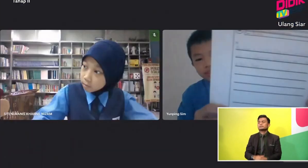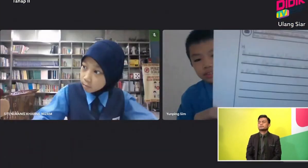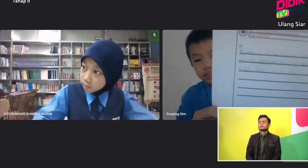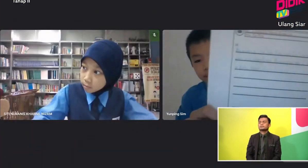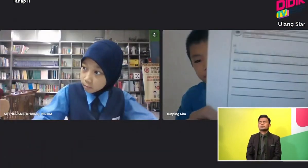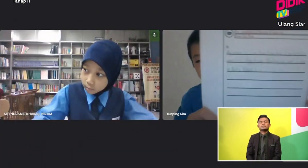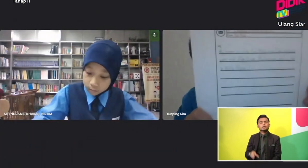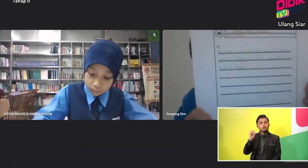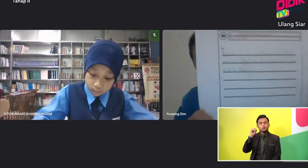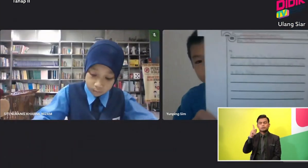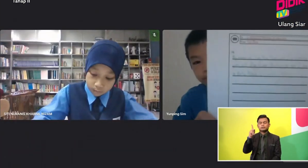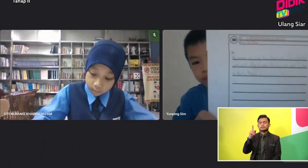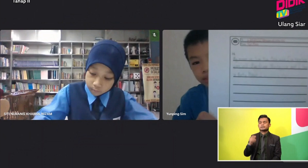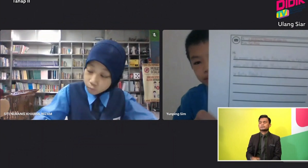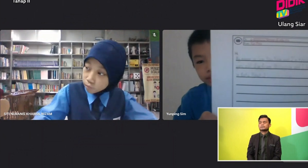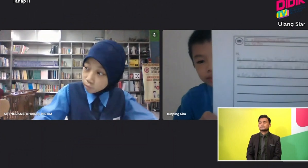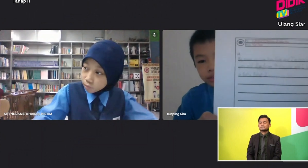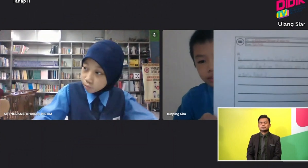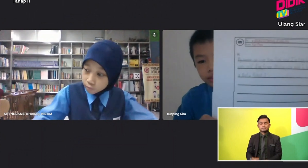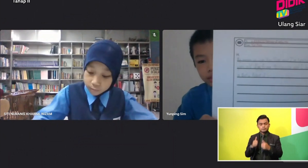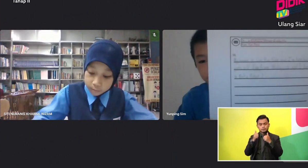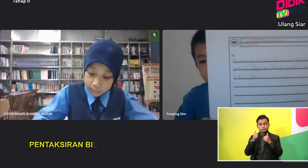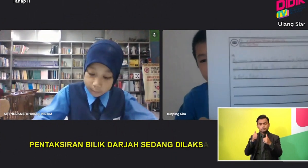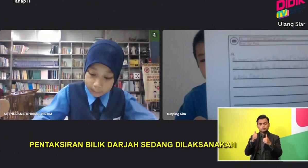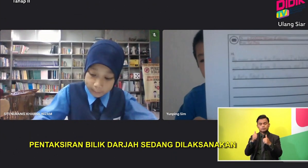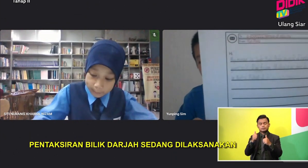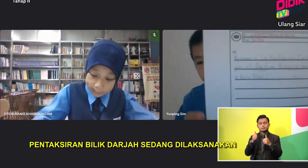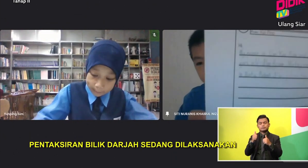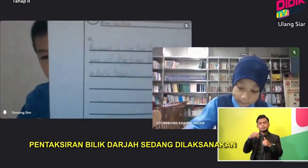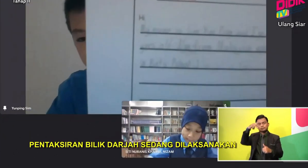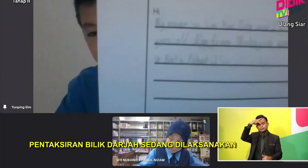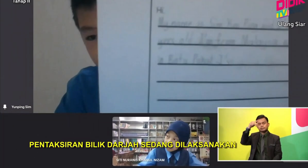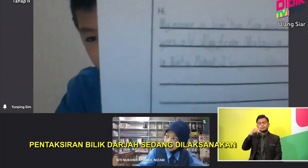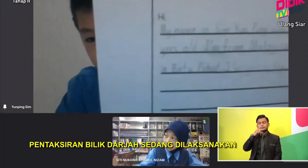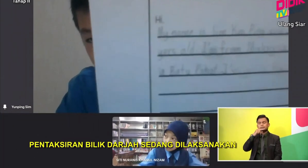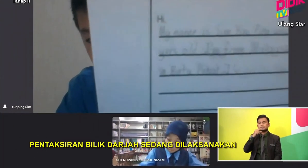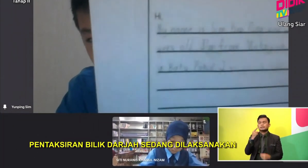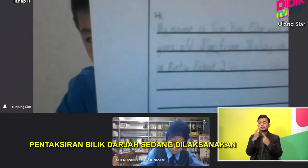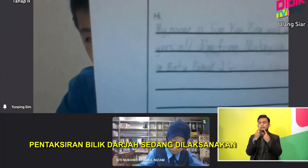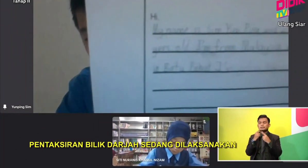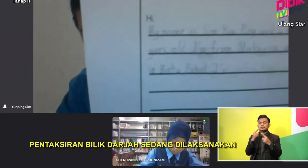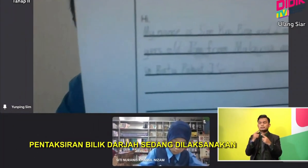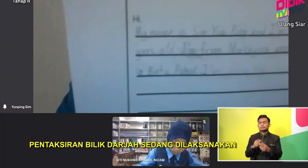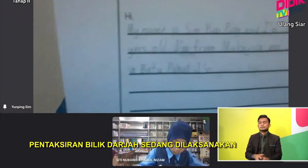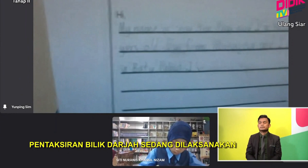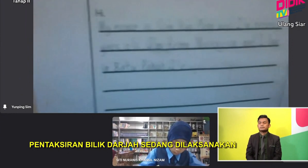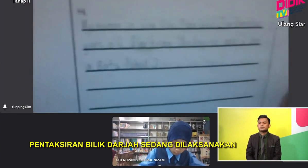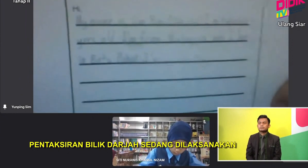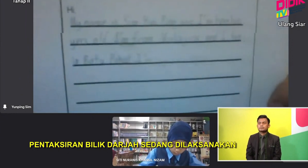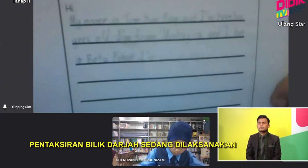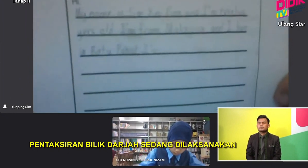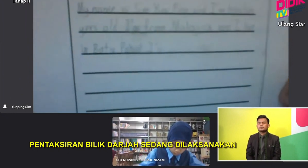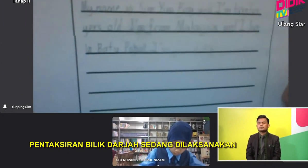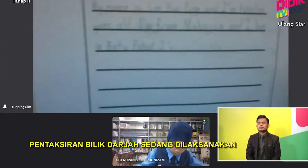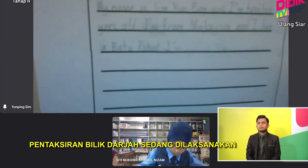Okay. It's Peng Peng's answer. Okay. Hanif. Do we still have the